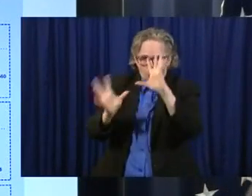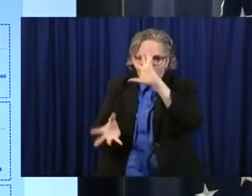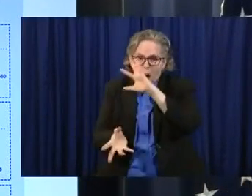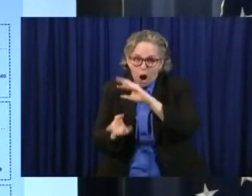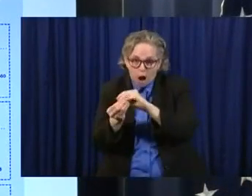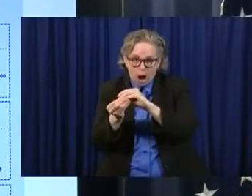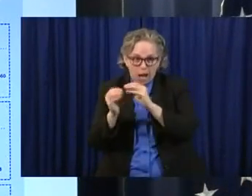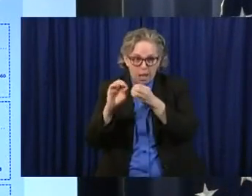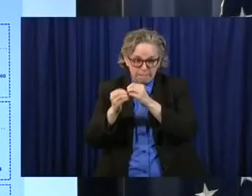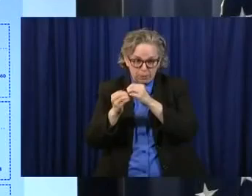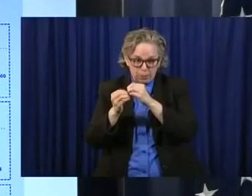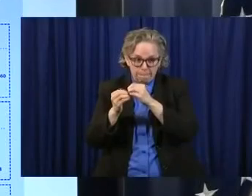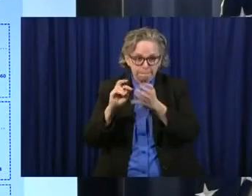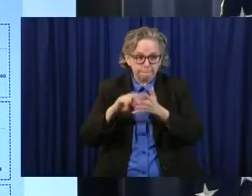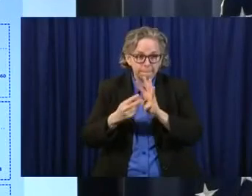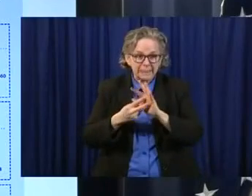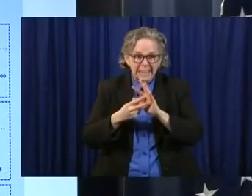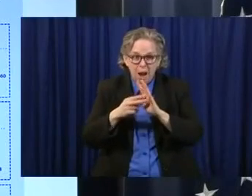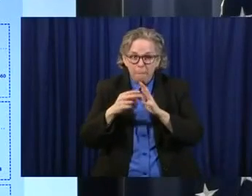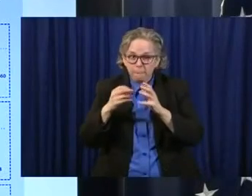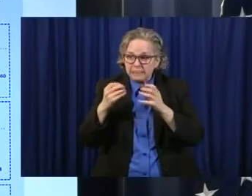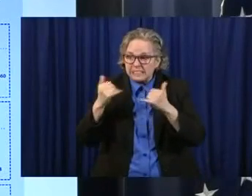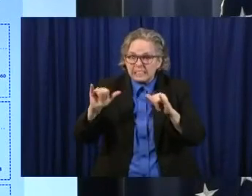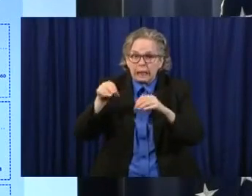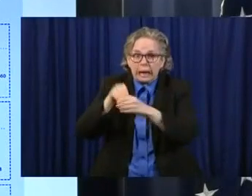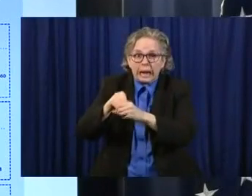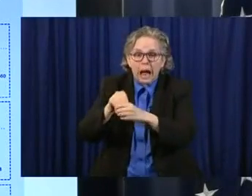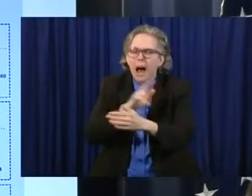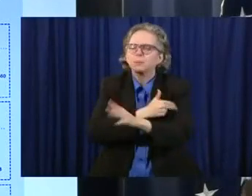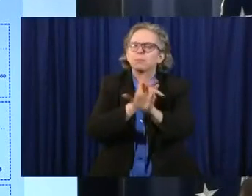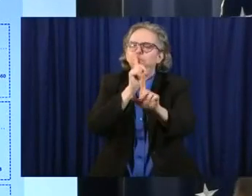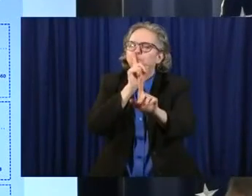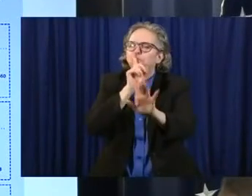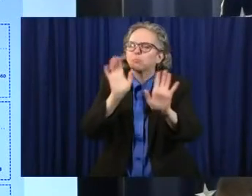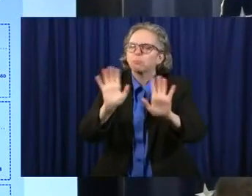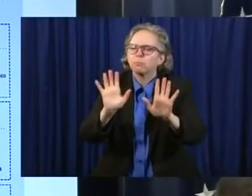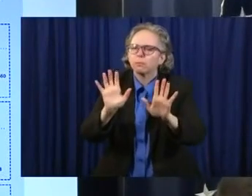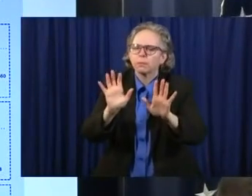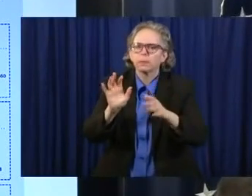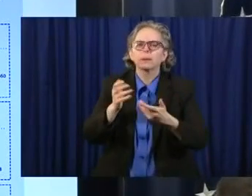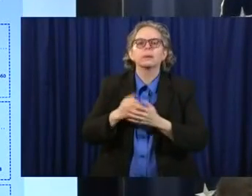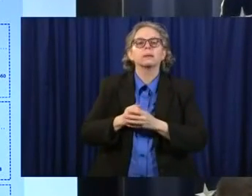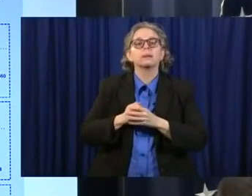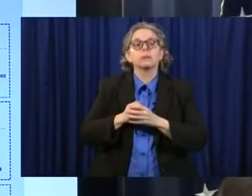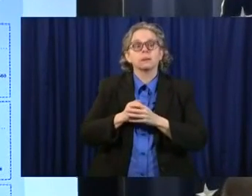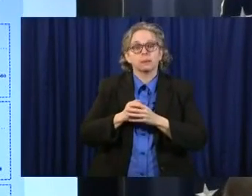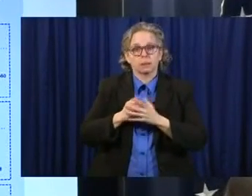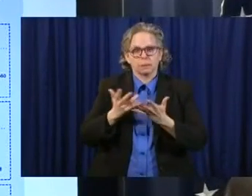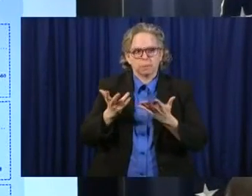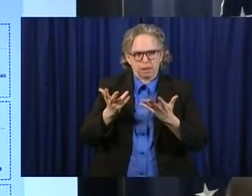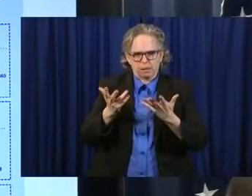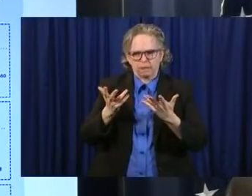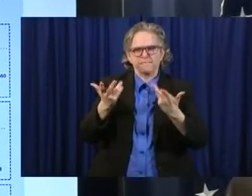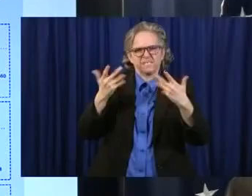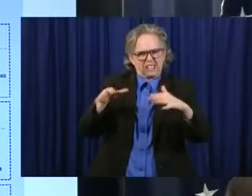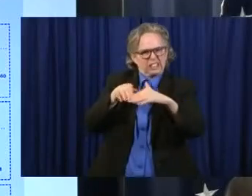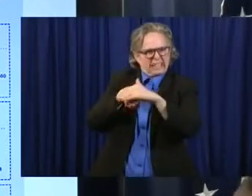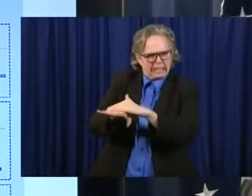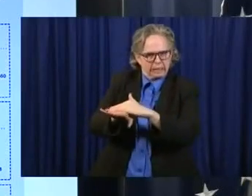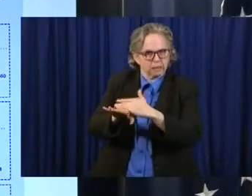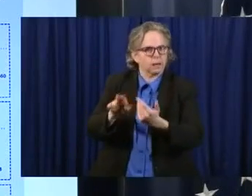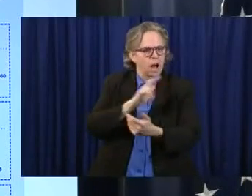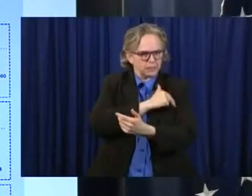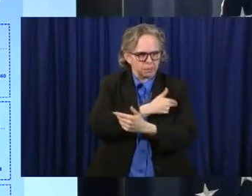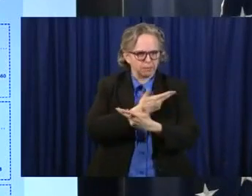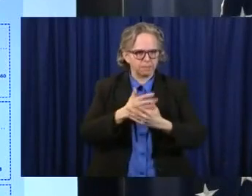doesn't mean they're still all in the hospital, certainly. We have got another graph that shows how many are there. But then you go to last reported 24-hour